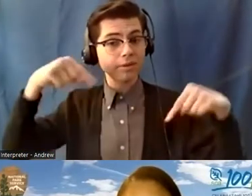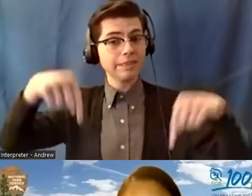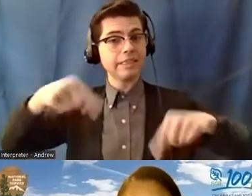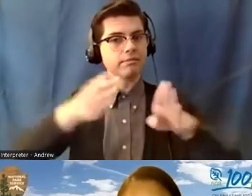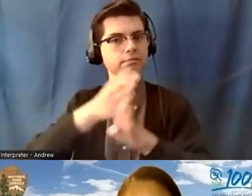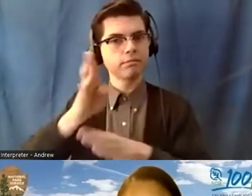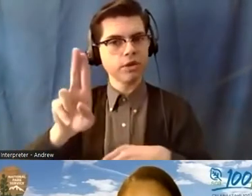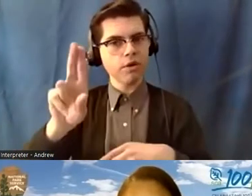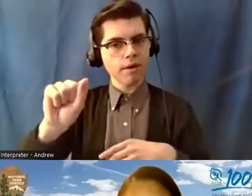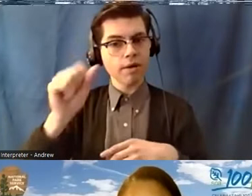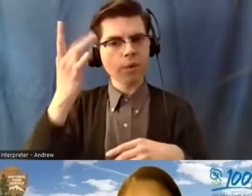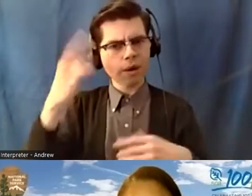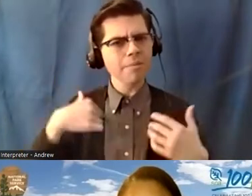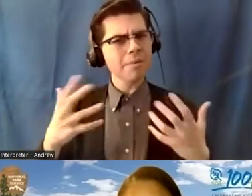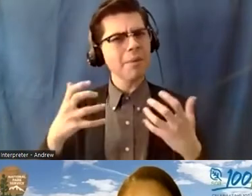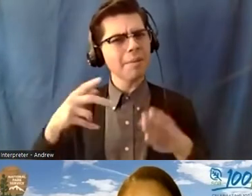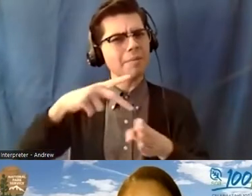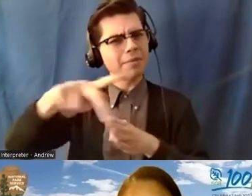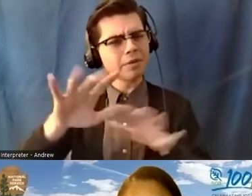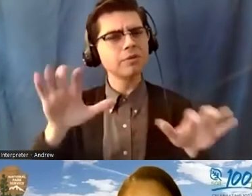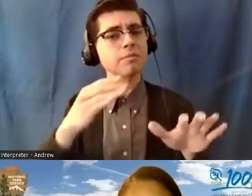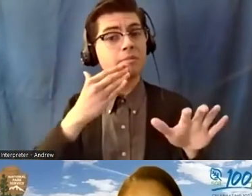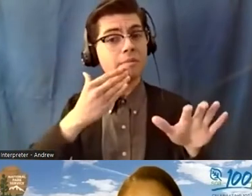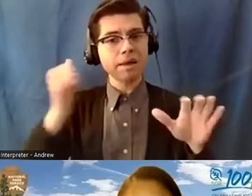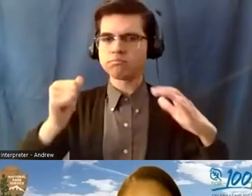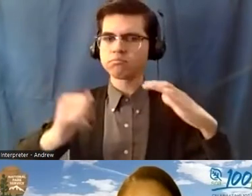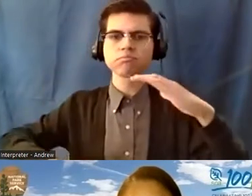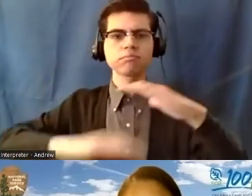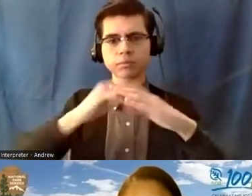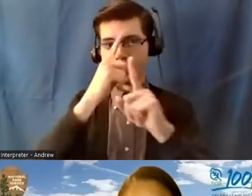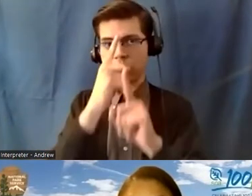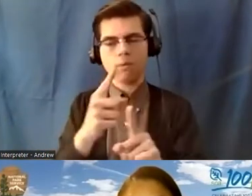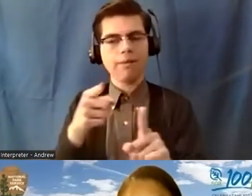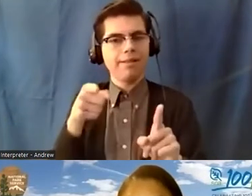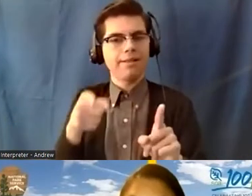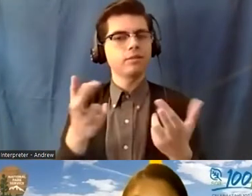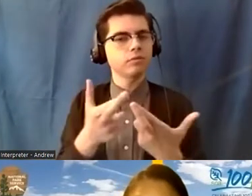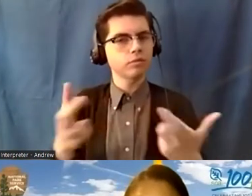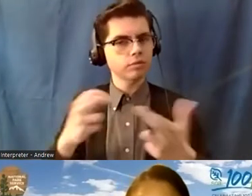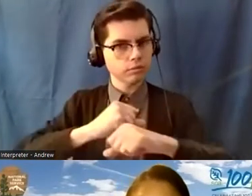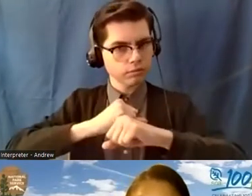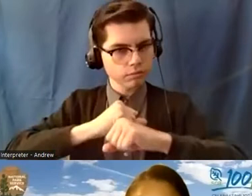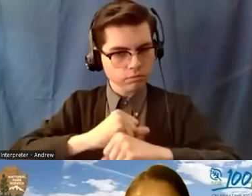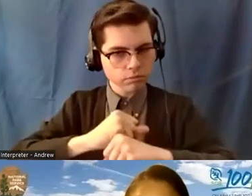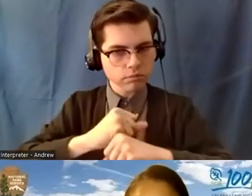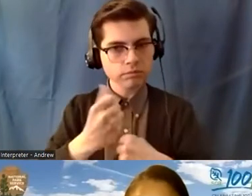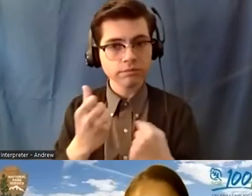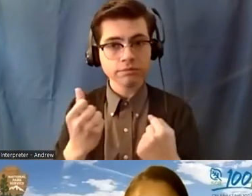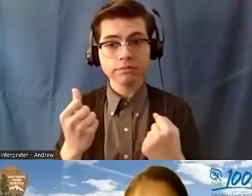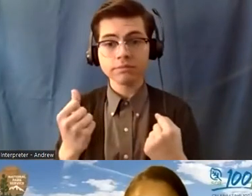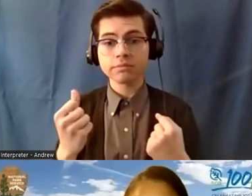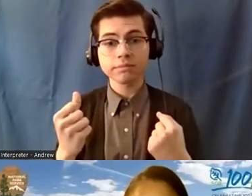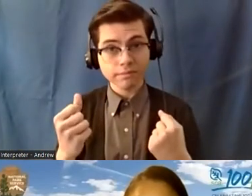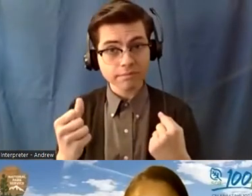Because I wanted to be a professional that could do my best job to help protect this resource. And the numbers of these endangered species have